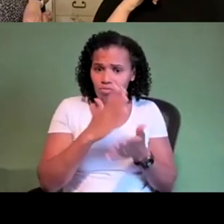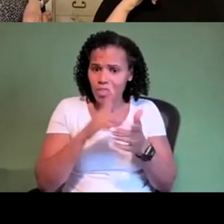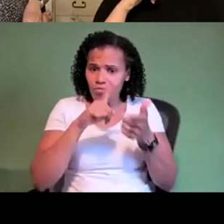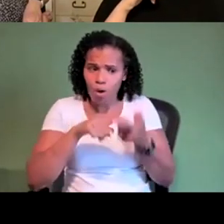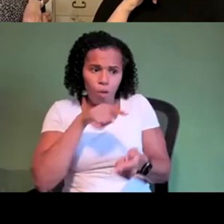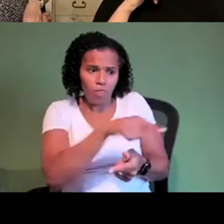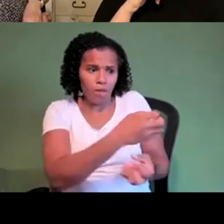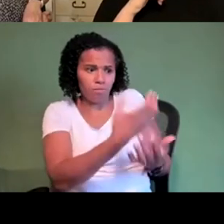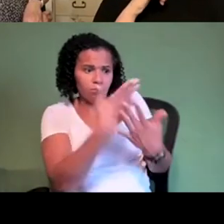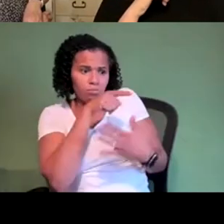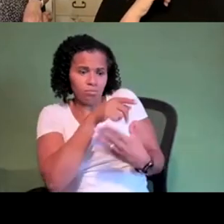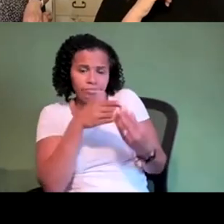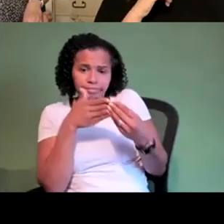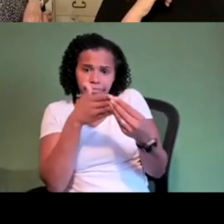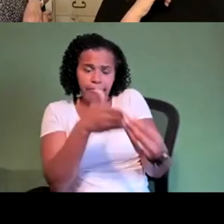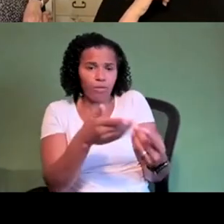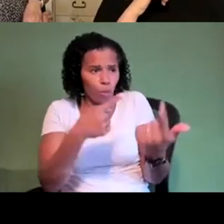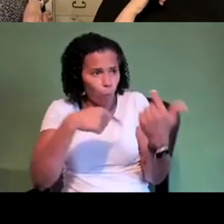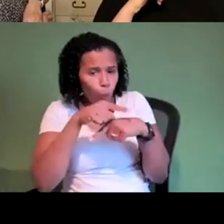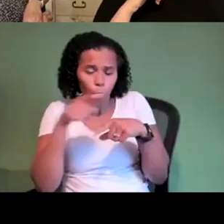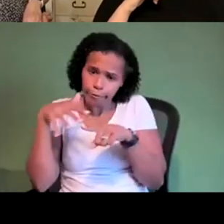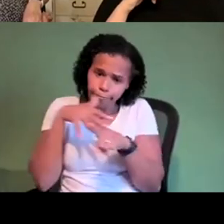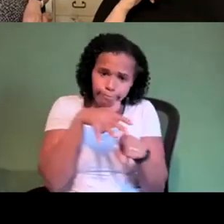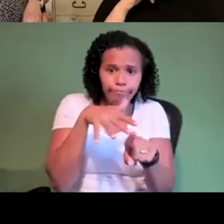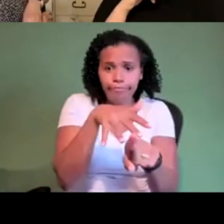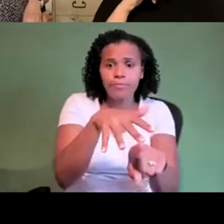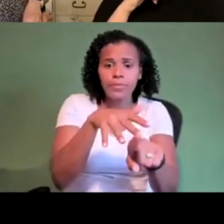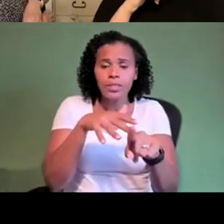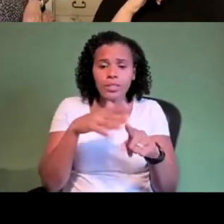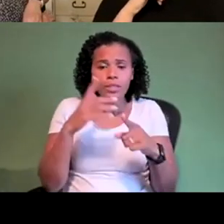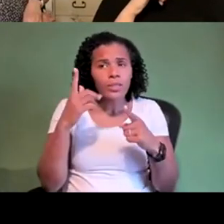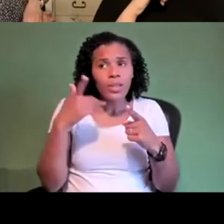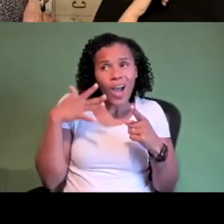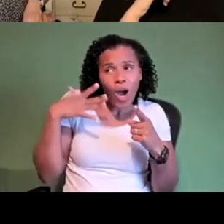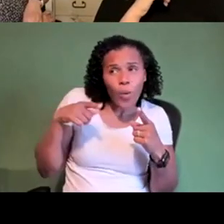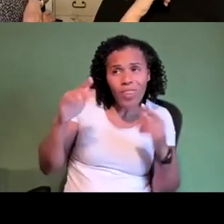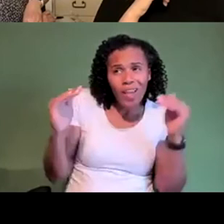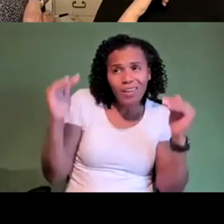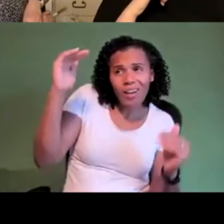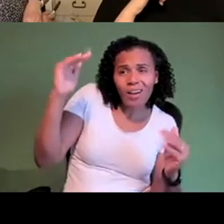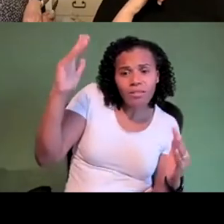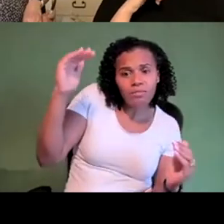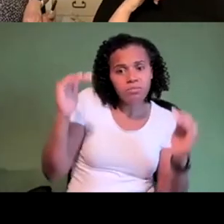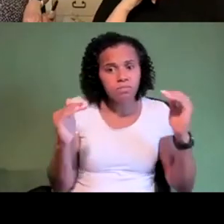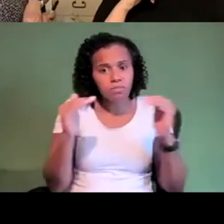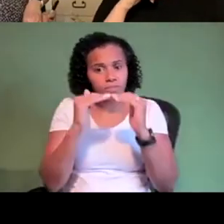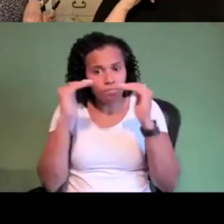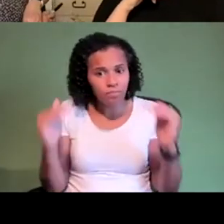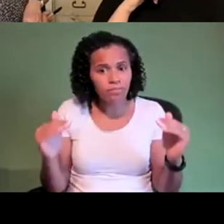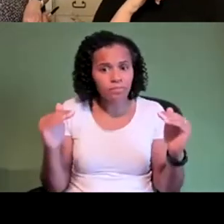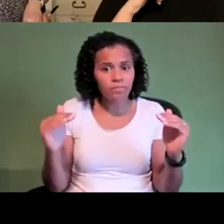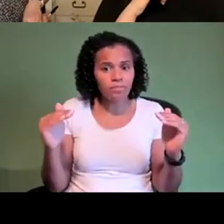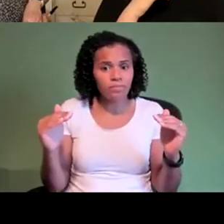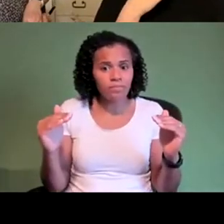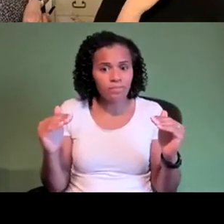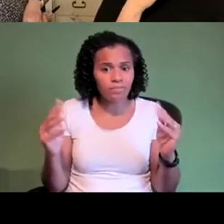of uh sort of uh equal acceptance of uh work and all of a sudden a sort of rejection of the sort of